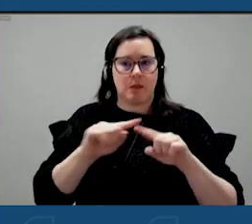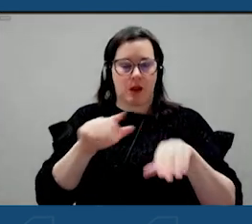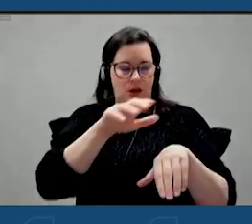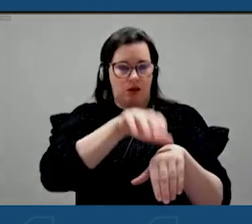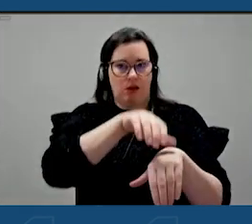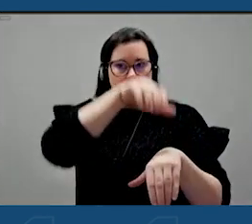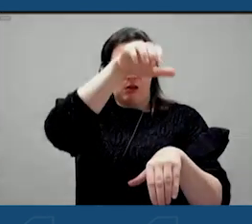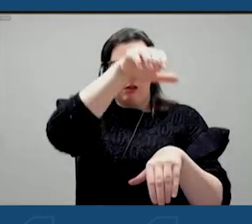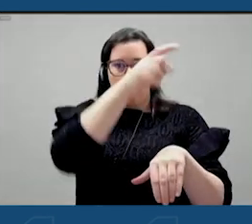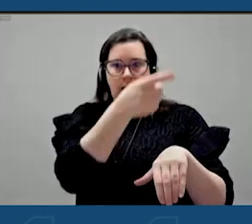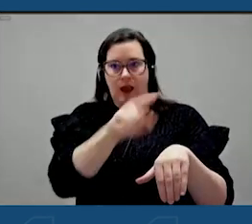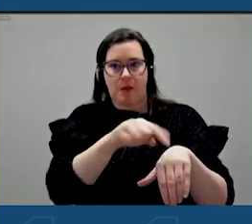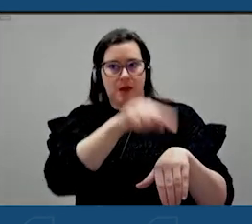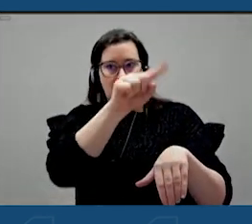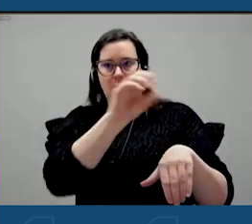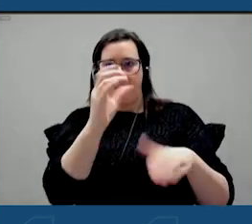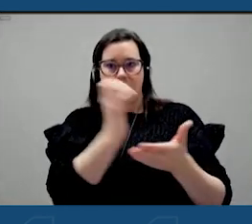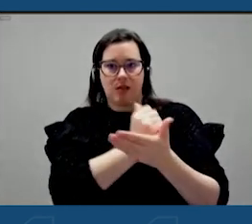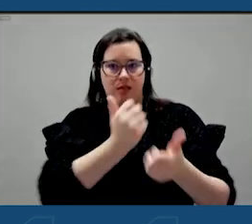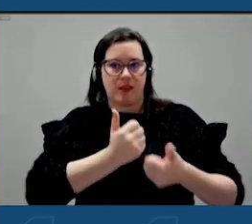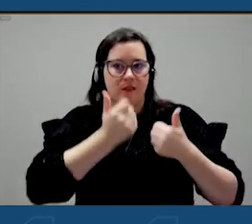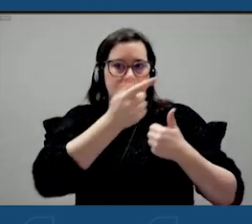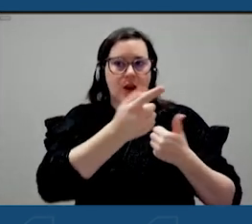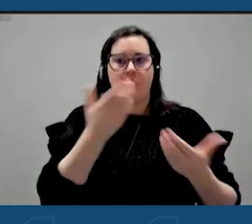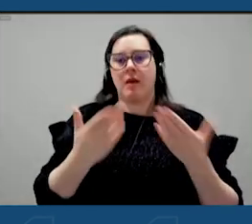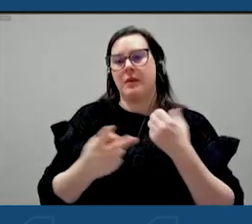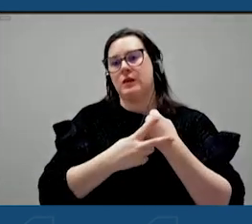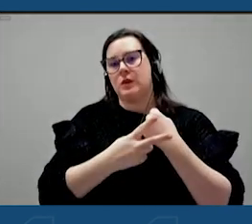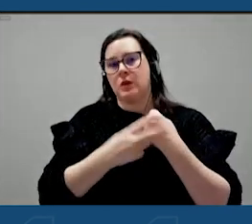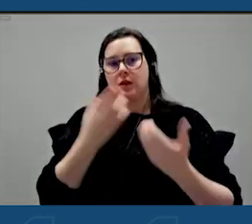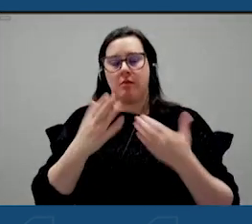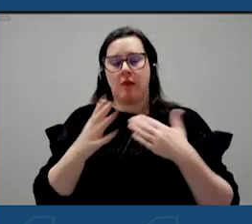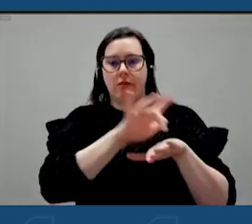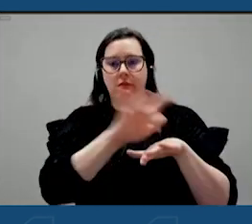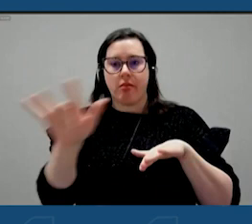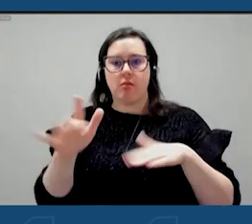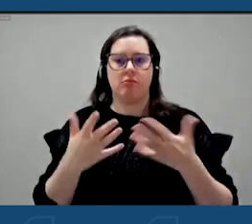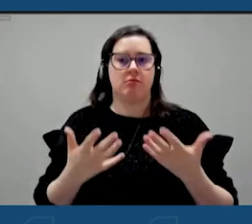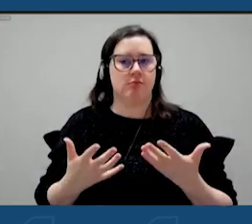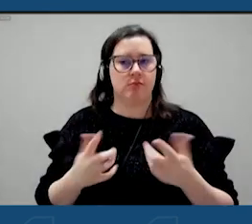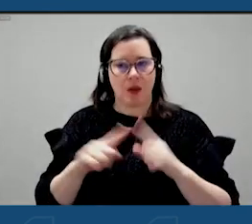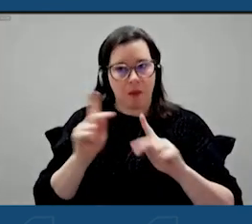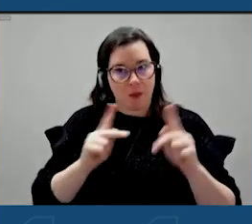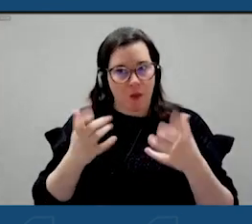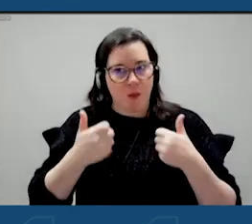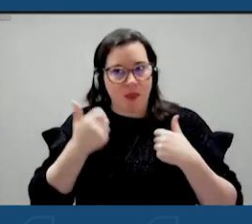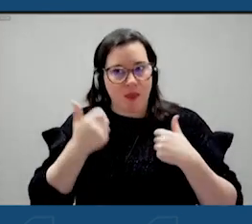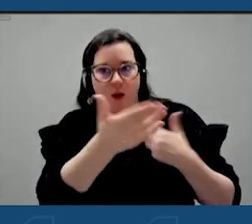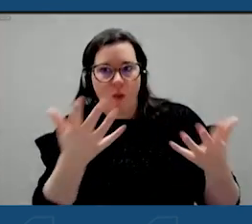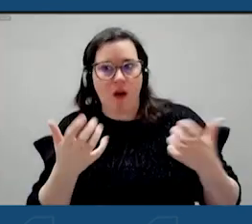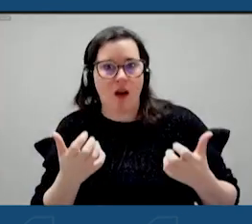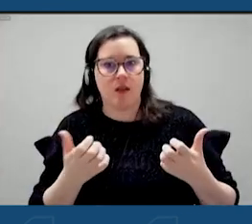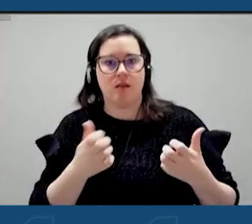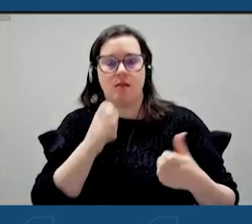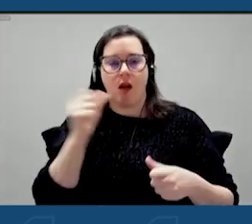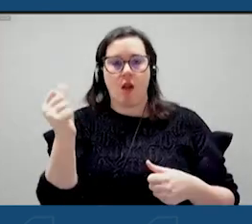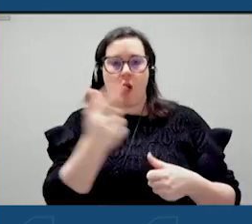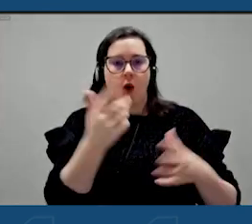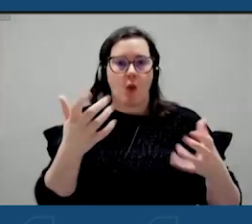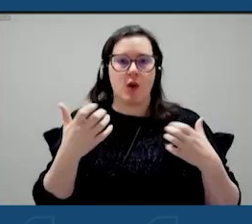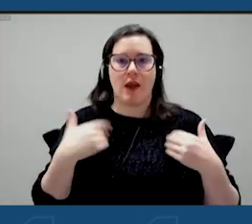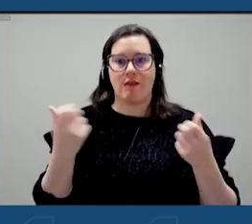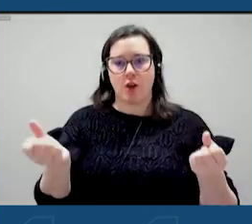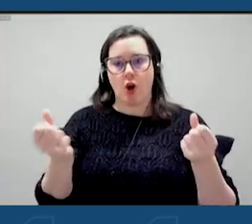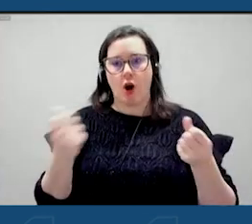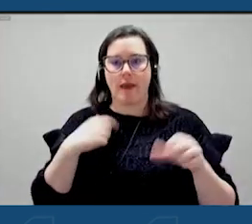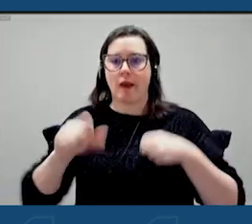advantage of the upstairs. You maybe it's storage. Maybe it's, you just vacant space. That's where people want to live. Not everybody wants to have a car. They ride their